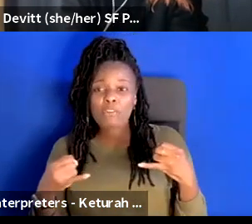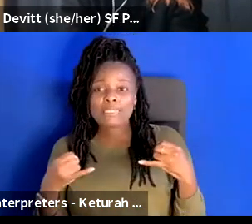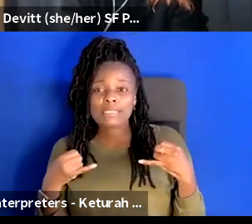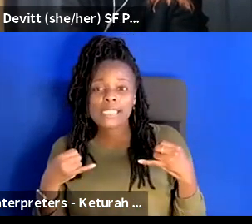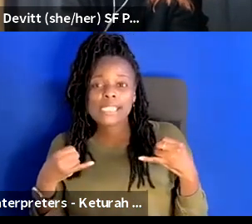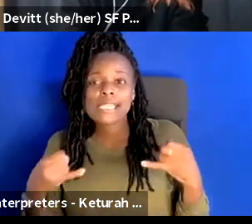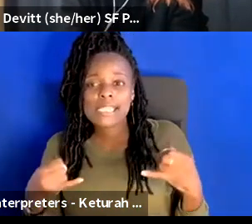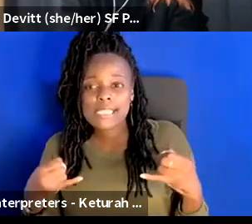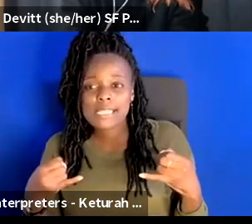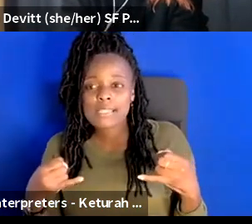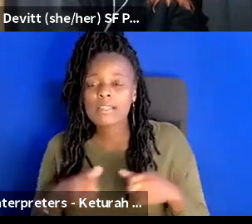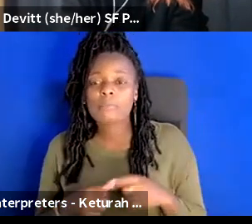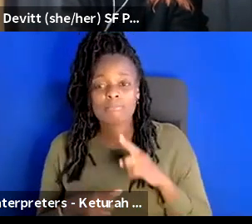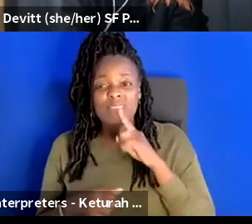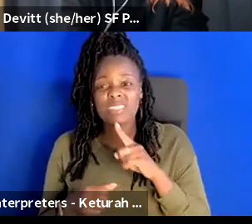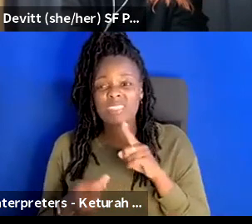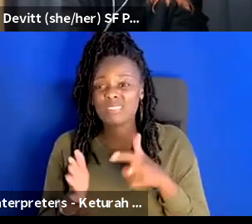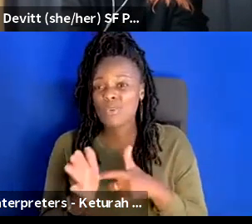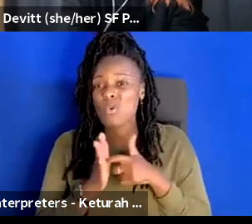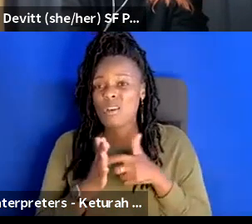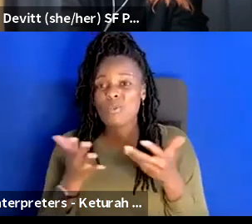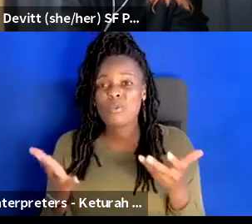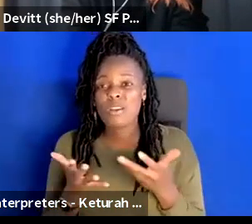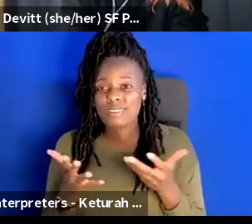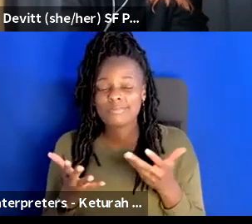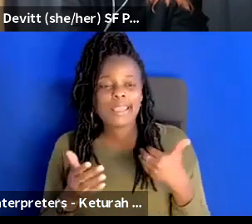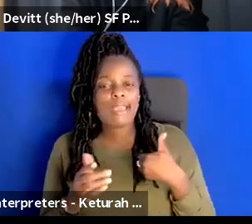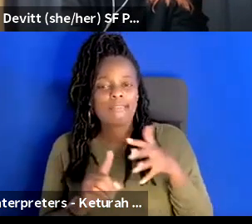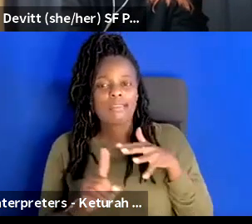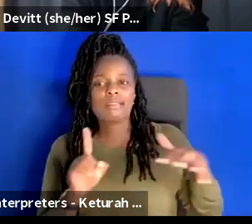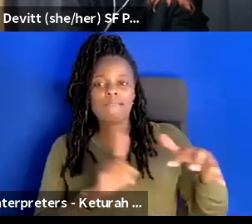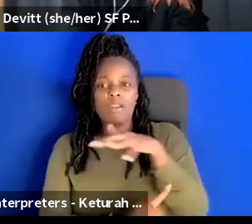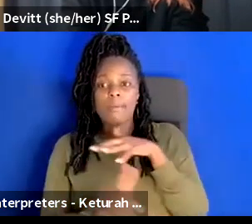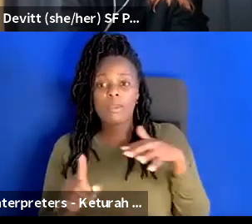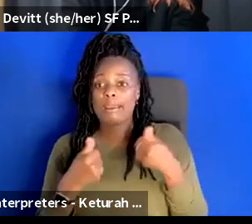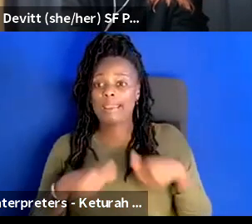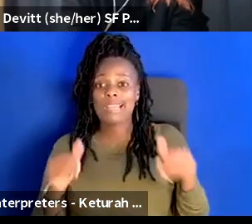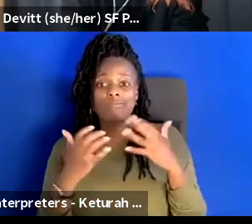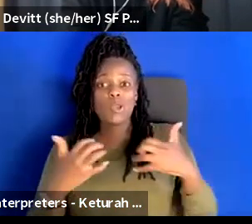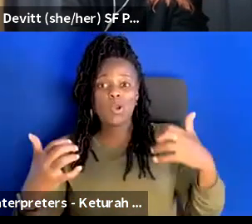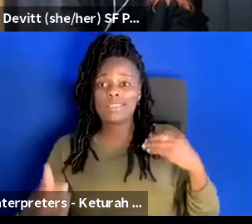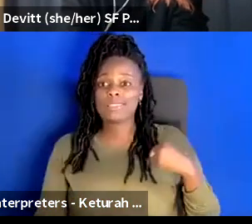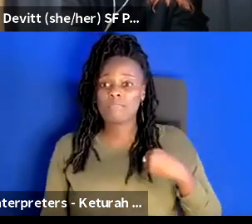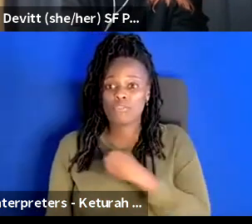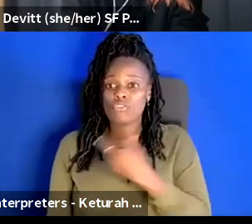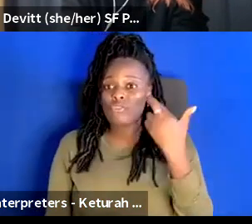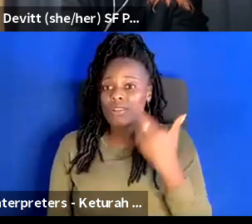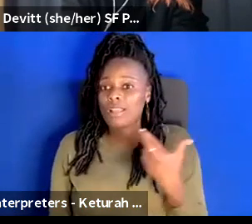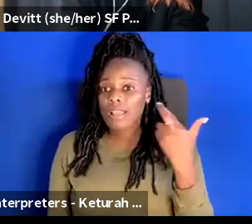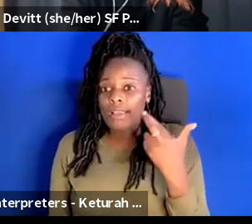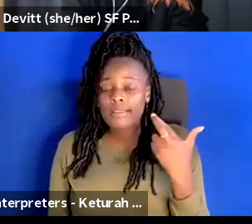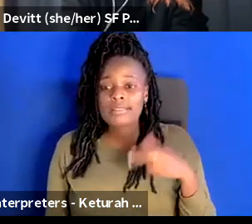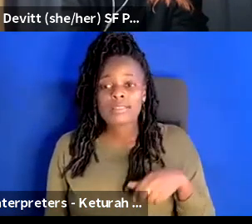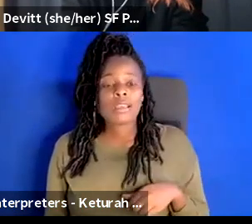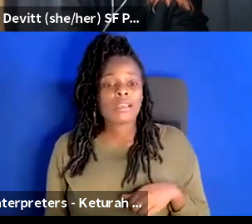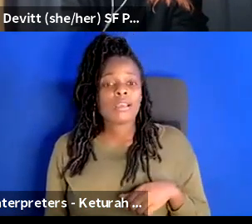um but what it also means is creating an environment where any patron recognizes uh that we